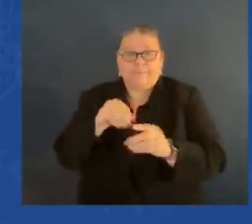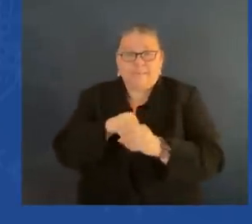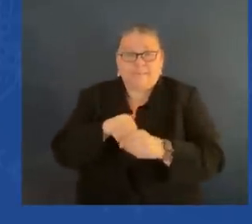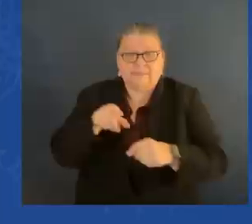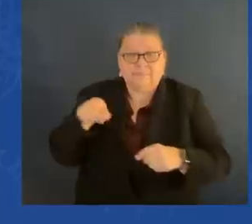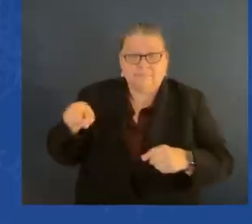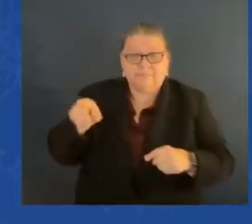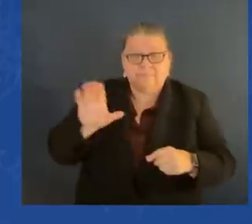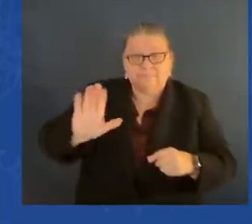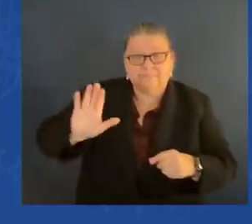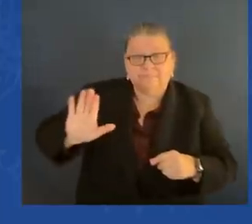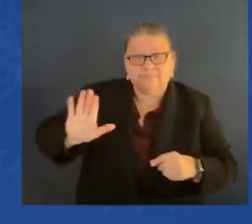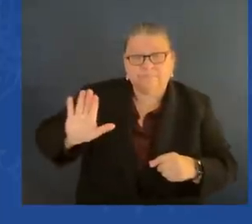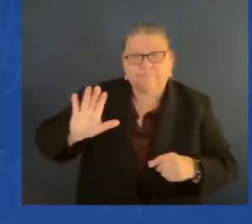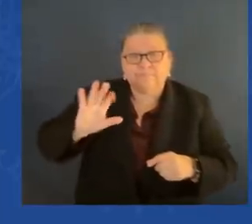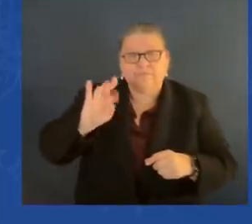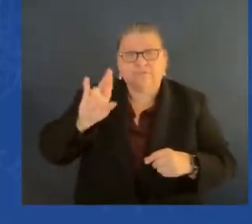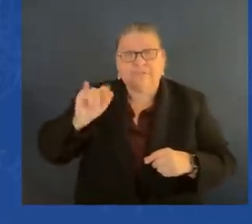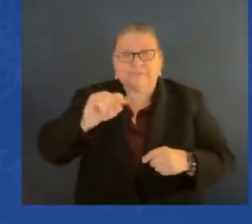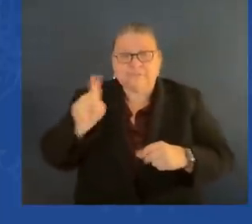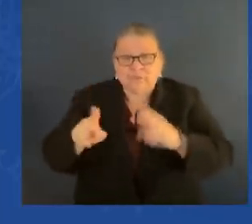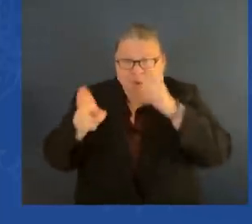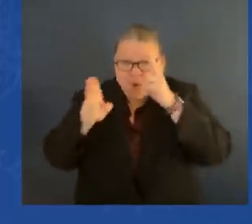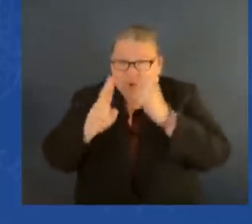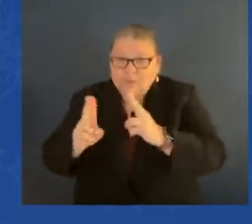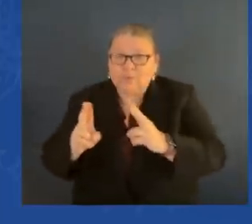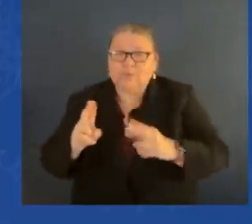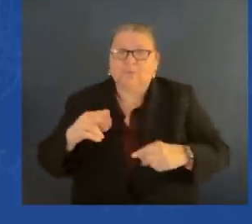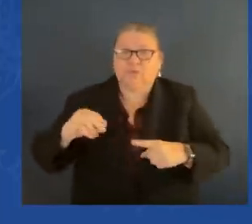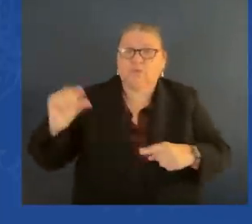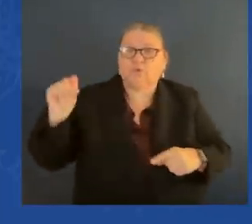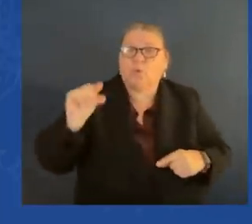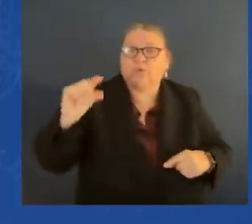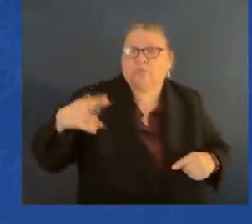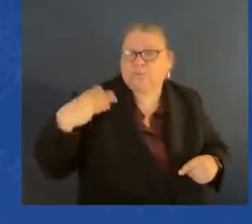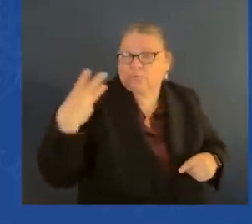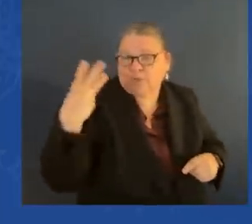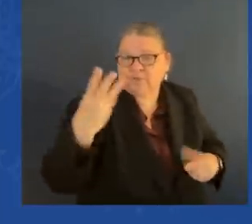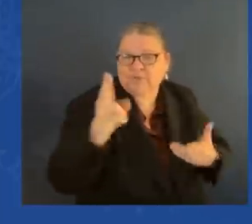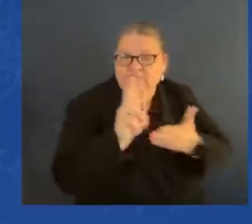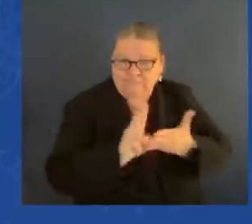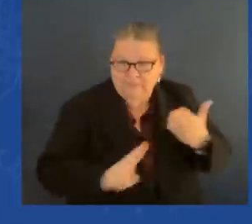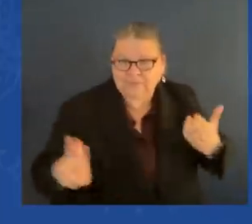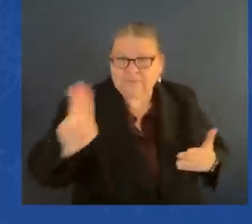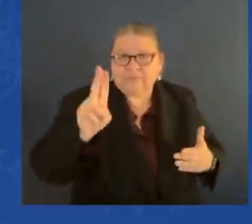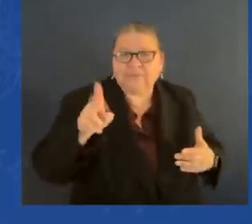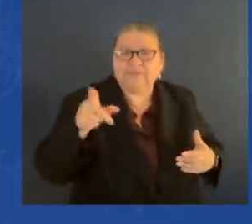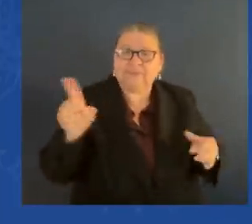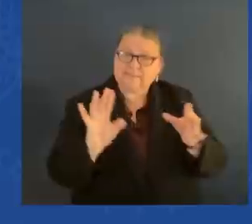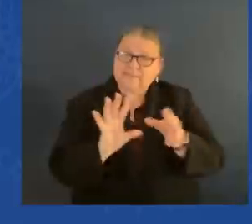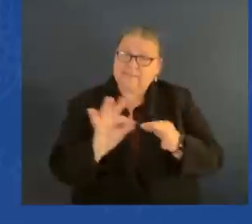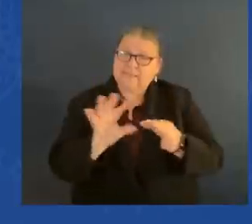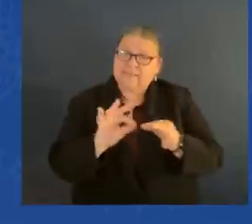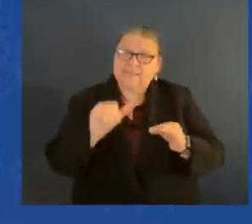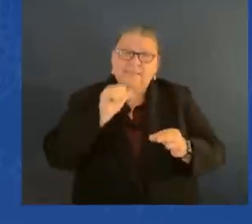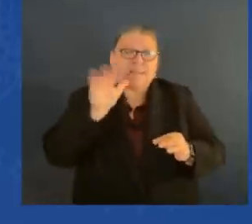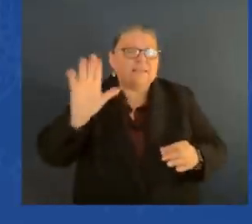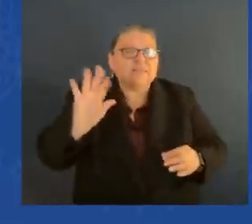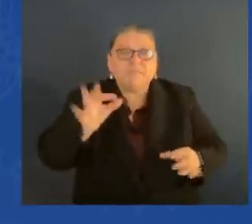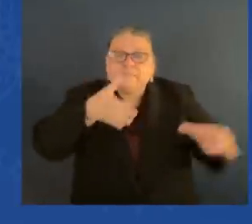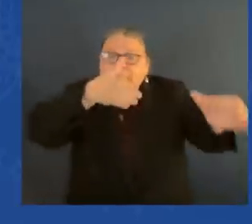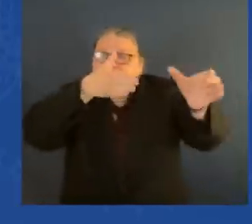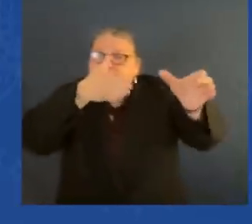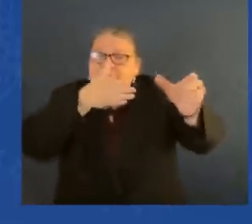Fritz recounted that his greatest strength wasn't his expertise in a particular policy area. It was the genuine personal